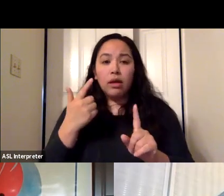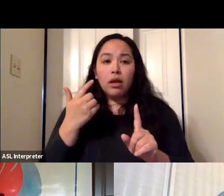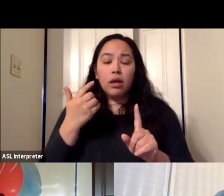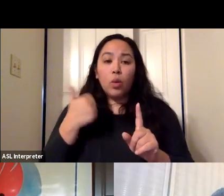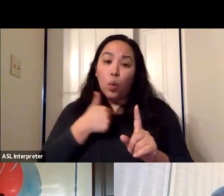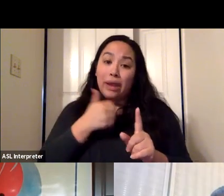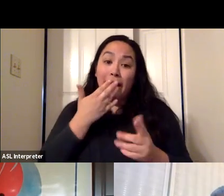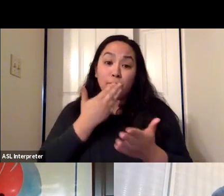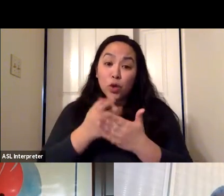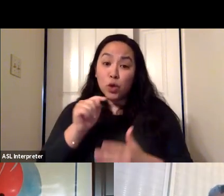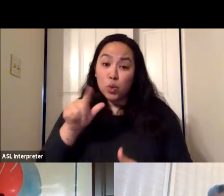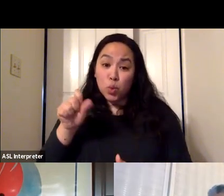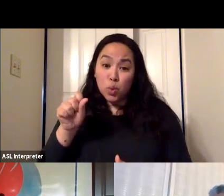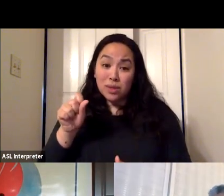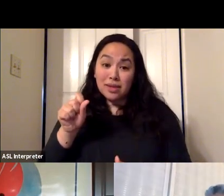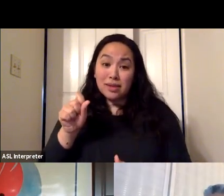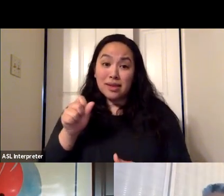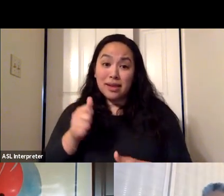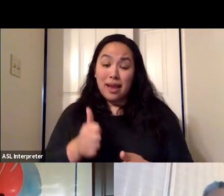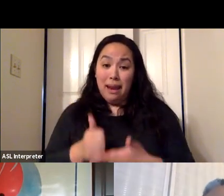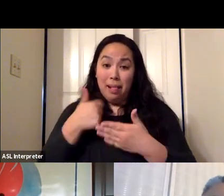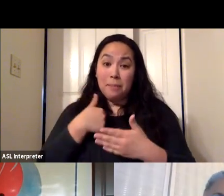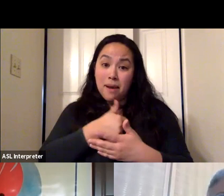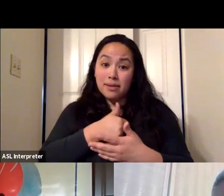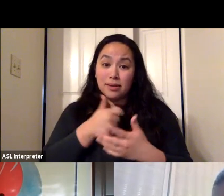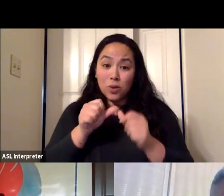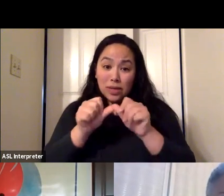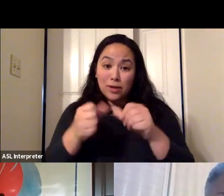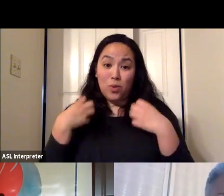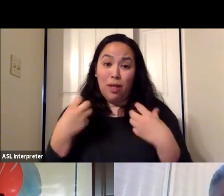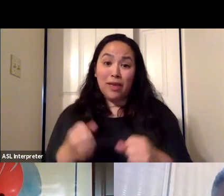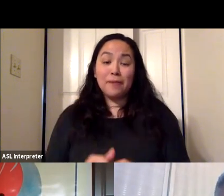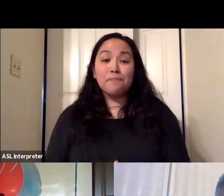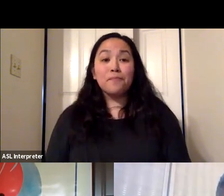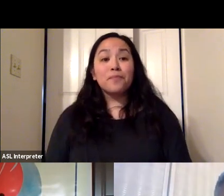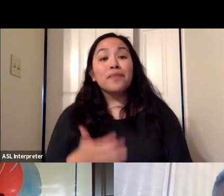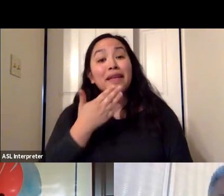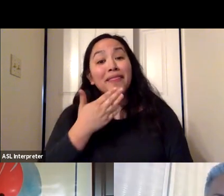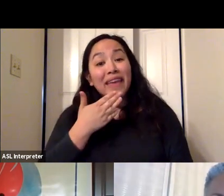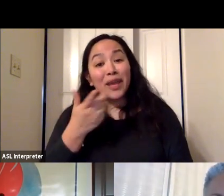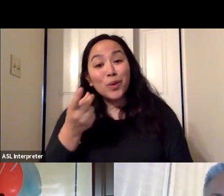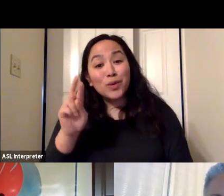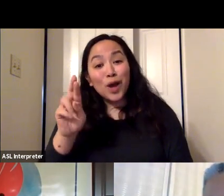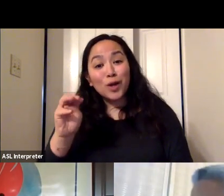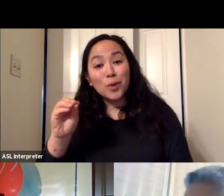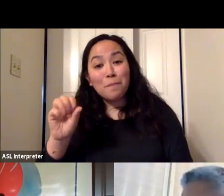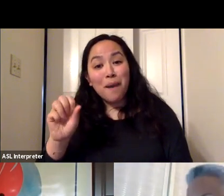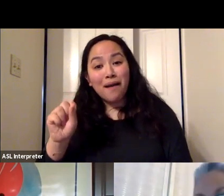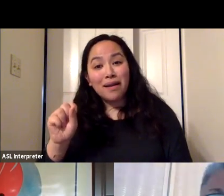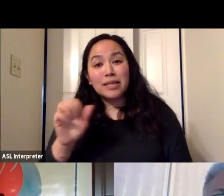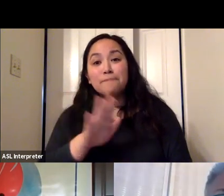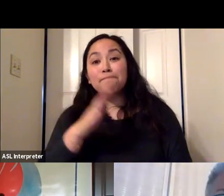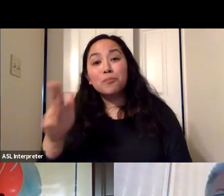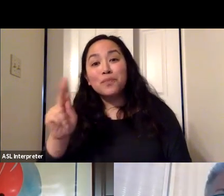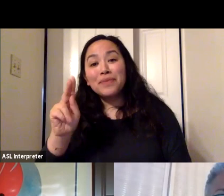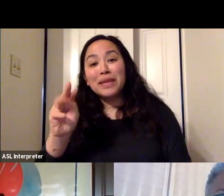tools to help try to keep ourselves and each other healthy. Thank you, Dr. Moss. And Kimmy, we will